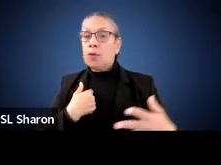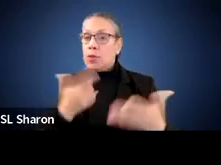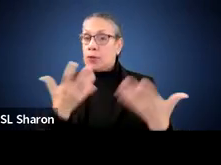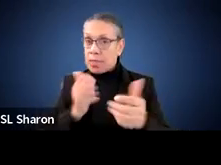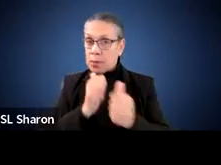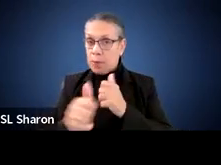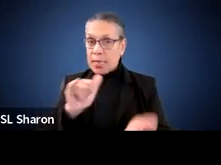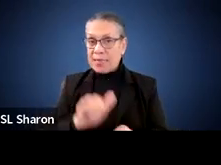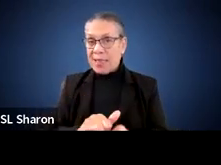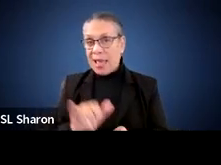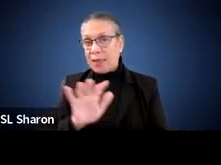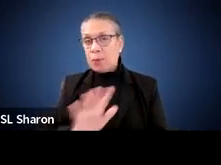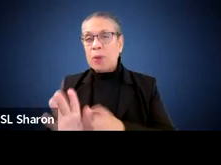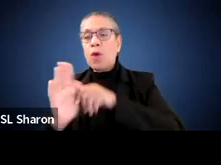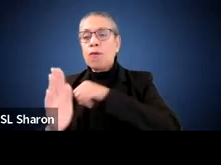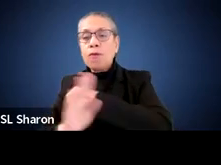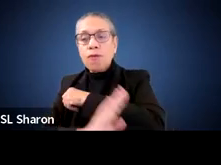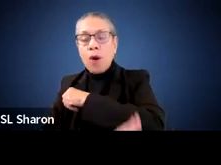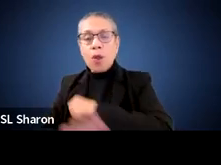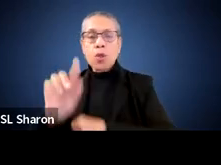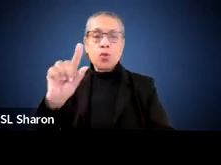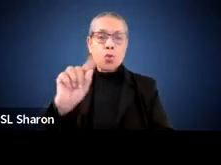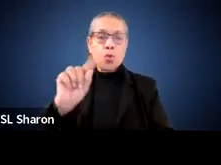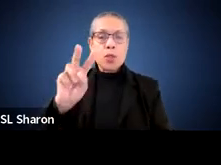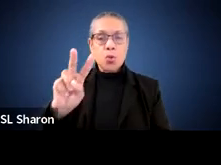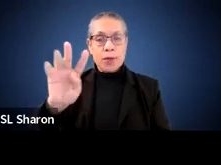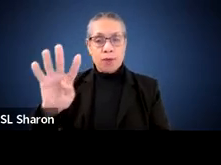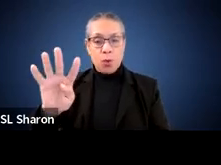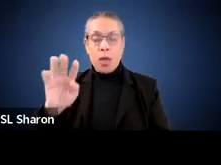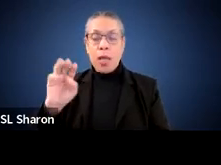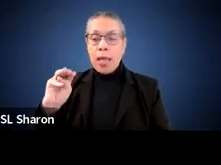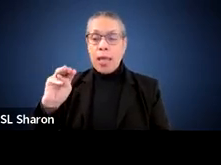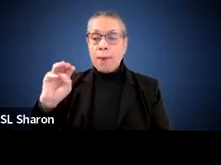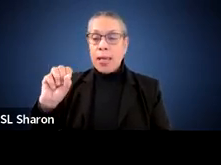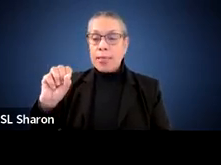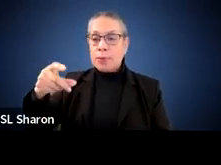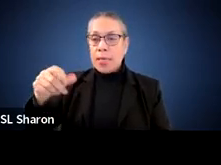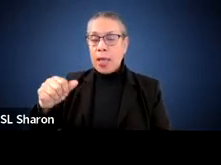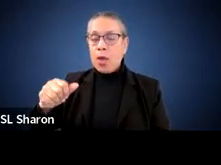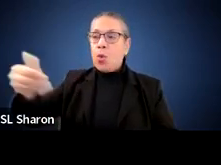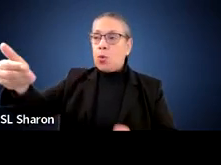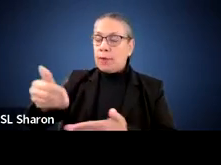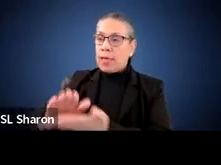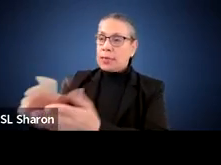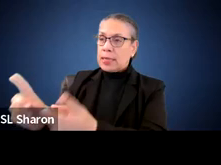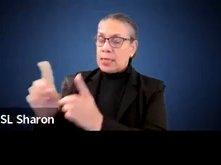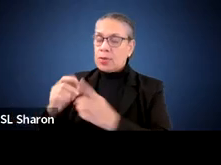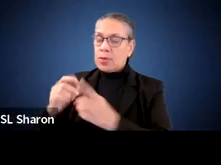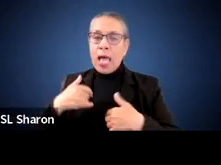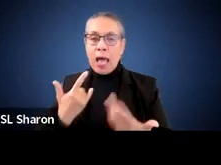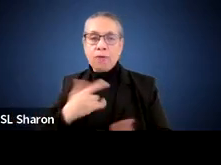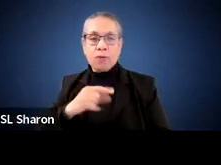which will likely take place in the fall of 2024, the MSBA will then invite districts to conduct a feasibility study.